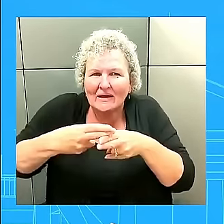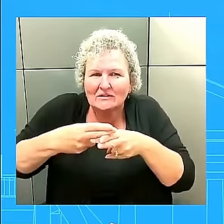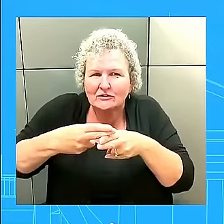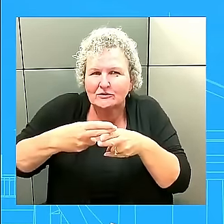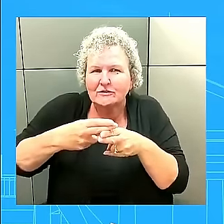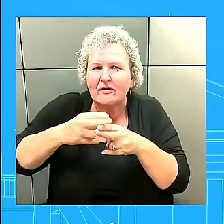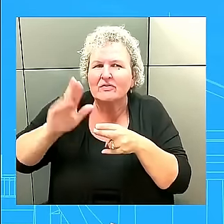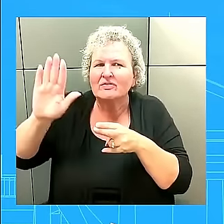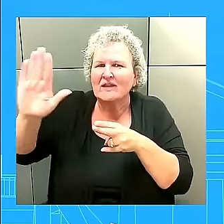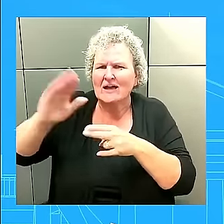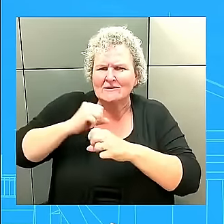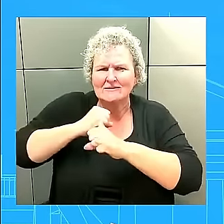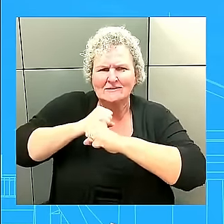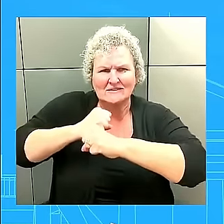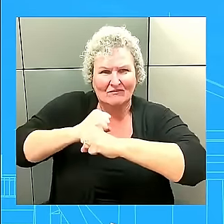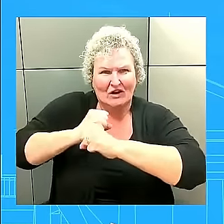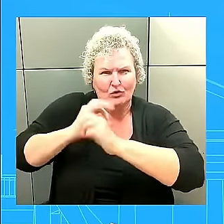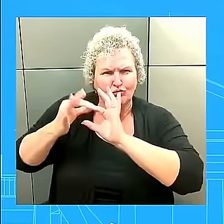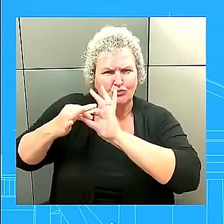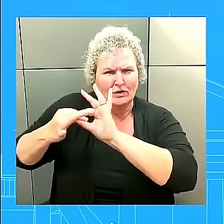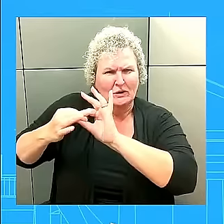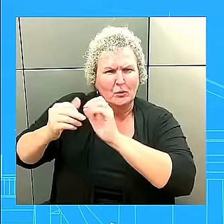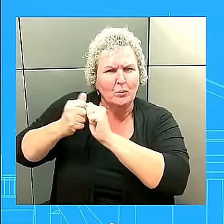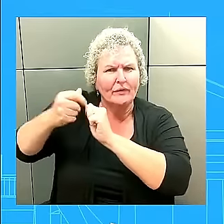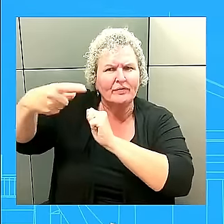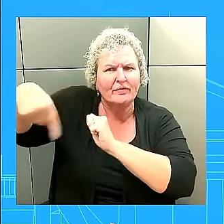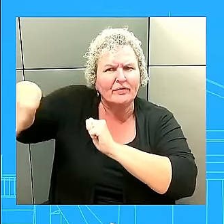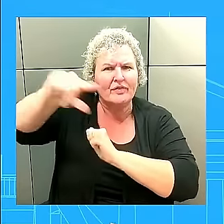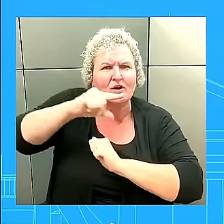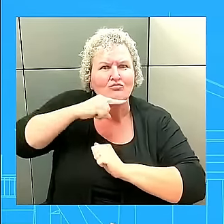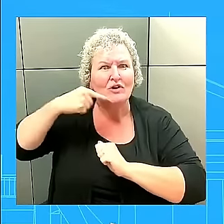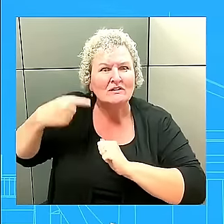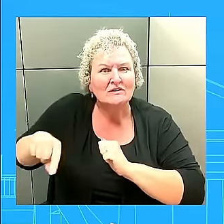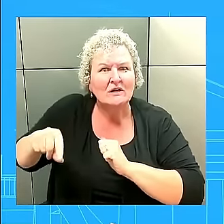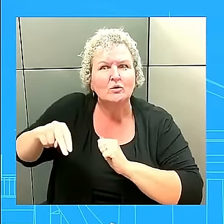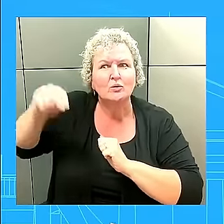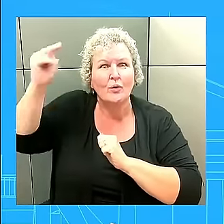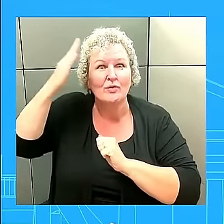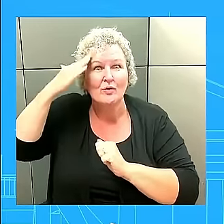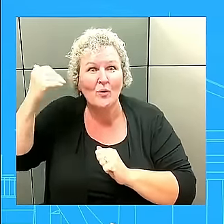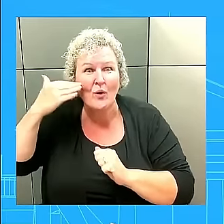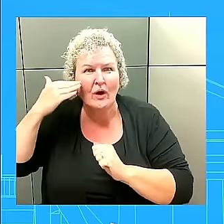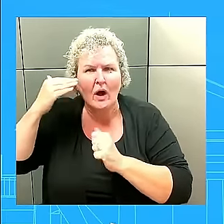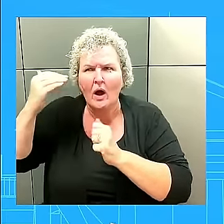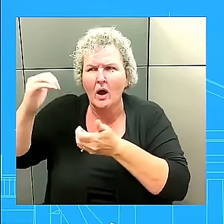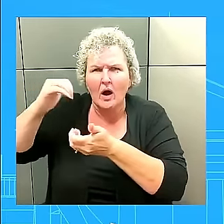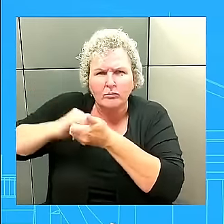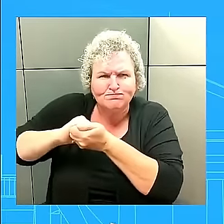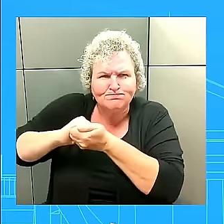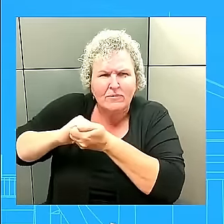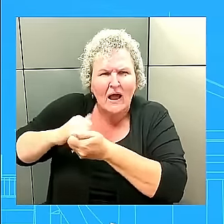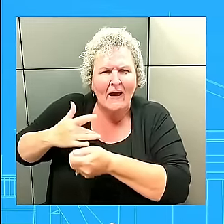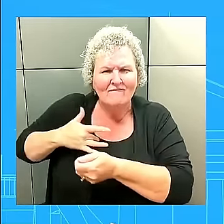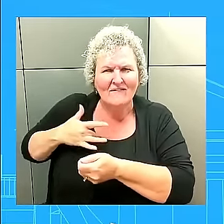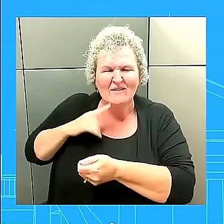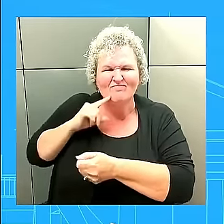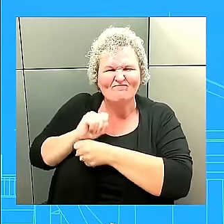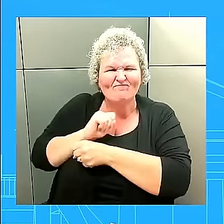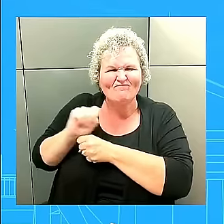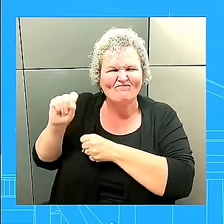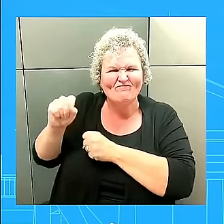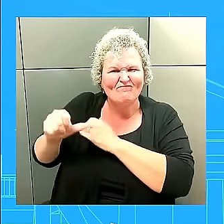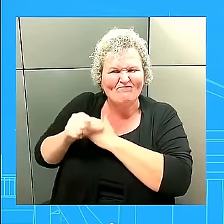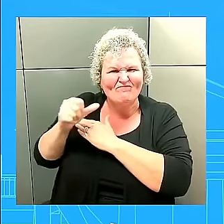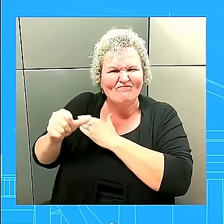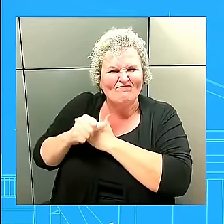between North Korea and Russia, and how reckless and dangerous we think that is, not only for the people of Ukraine, and clearly we'll watch